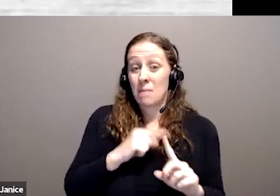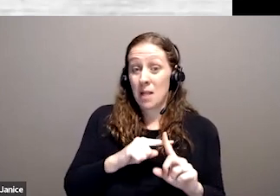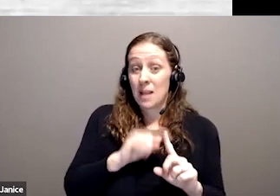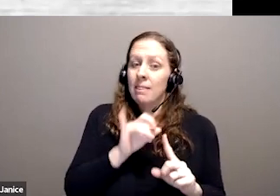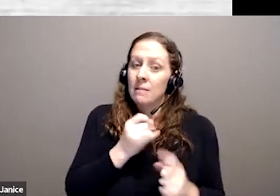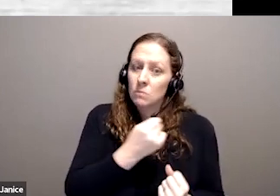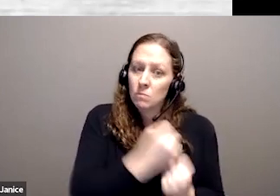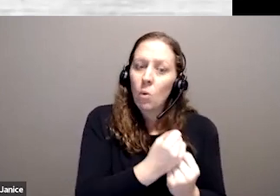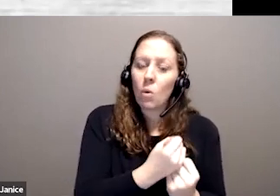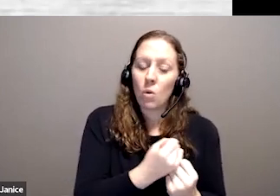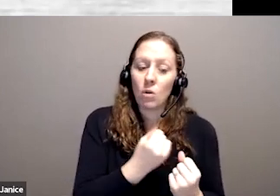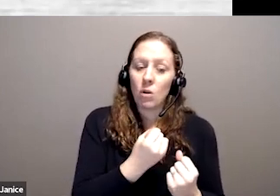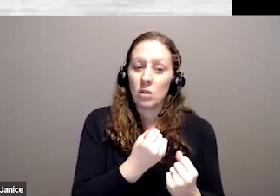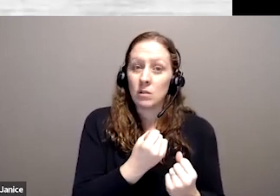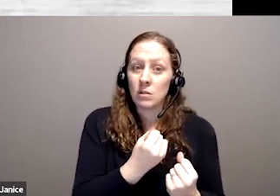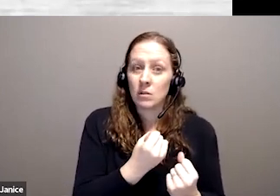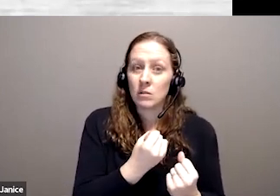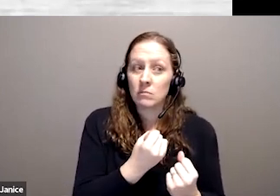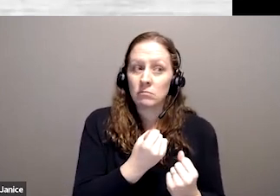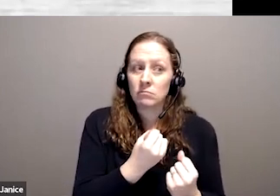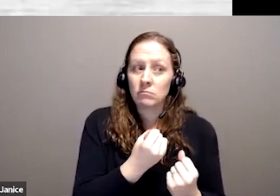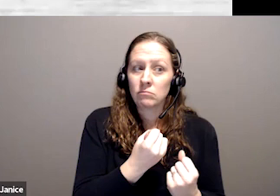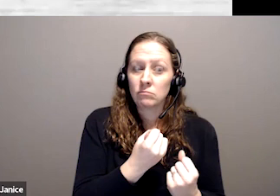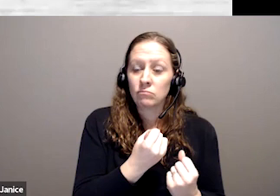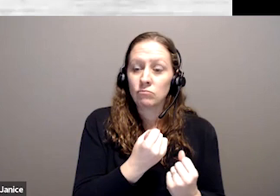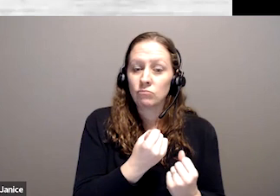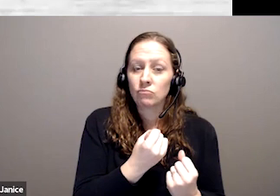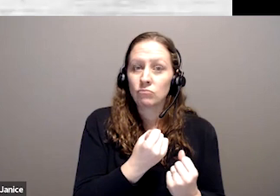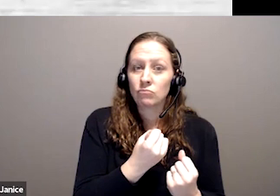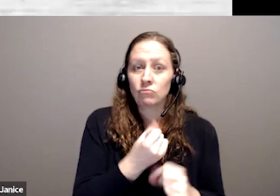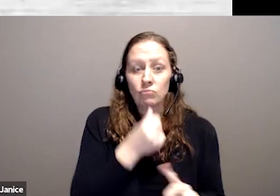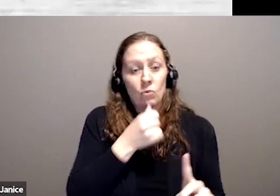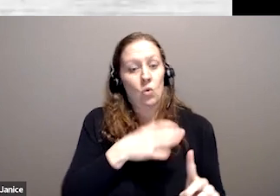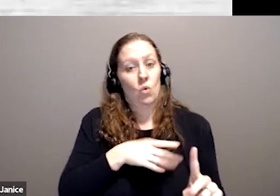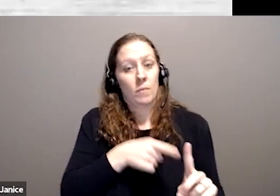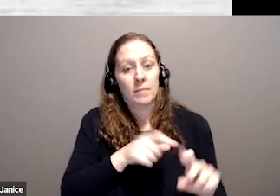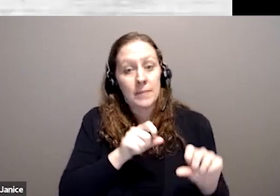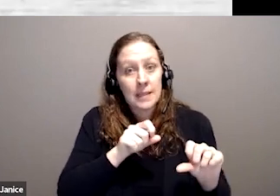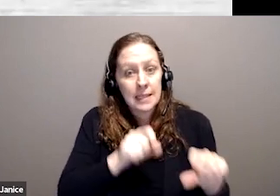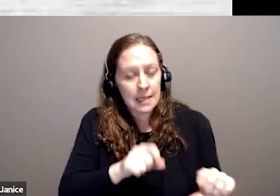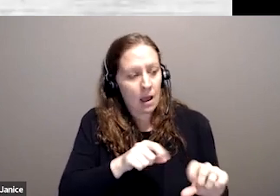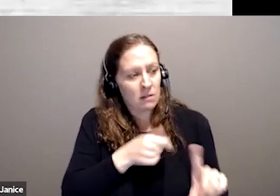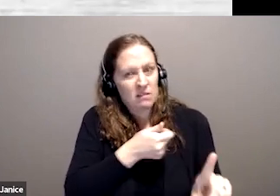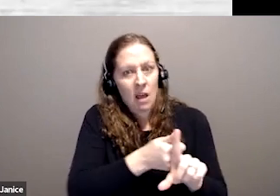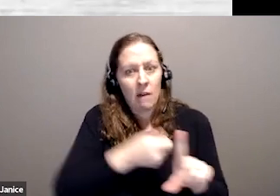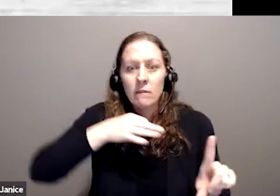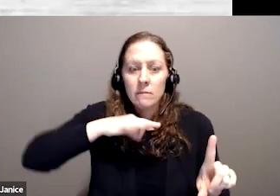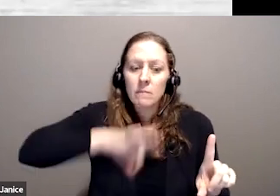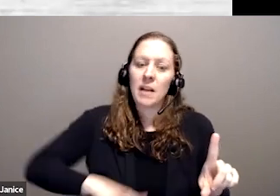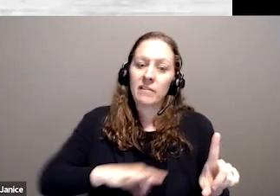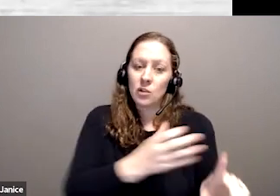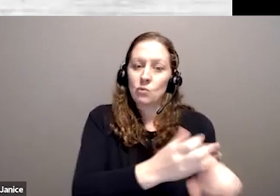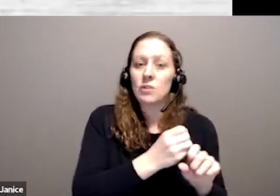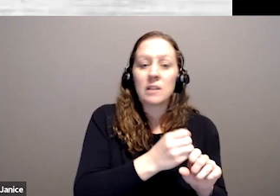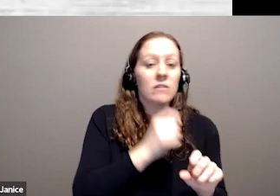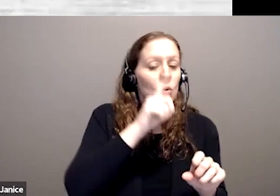the whole idea of someone, of a woman being able to get a benefit in her own right, not being dependent on